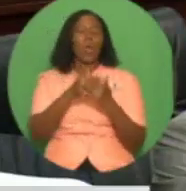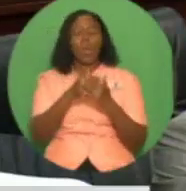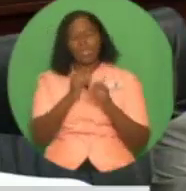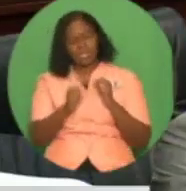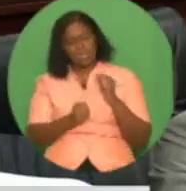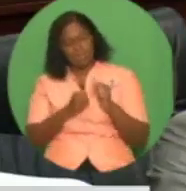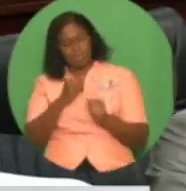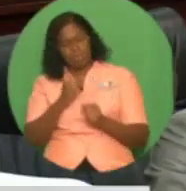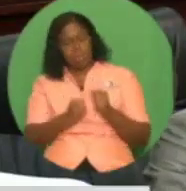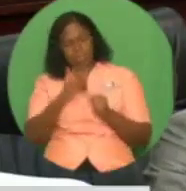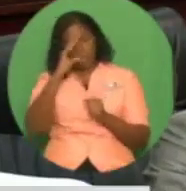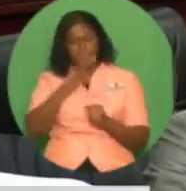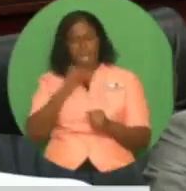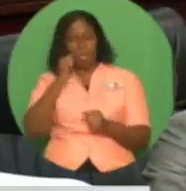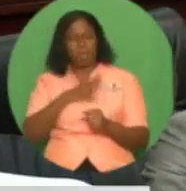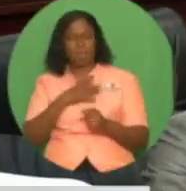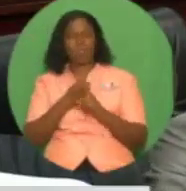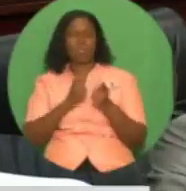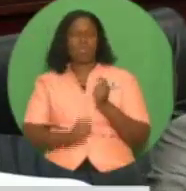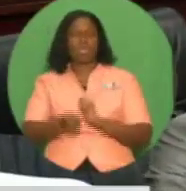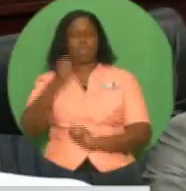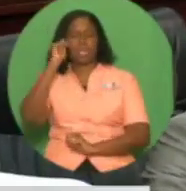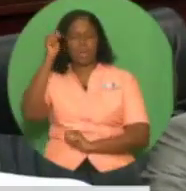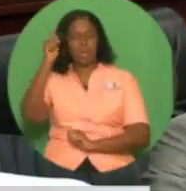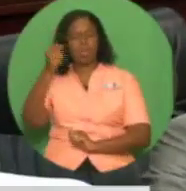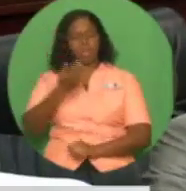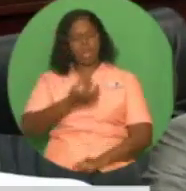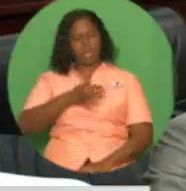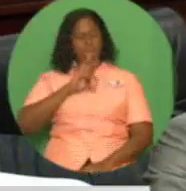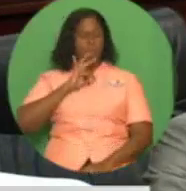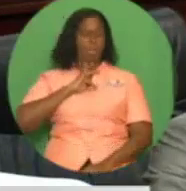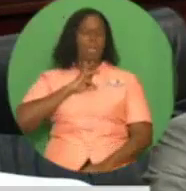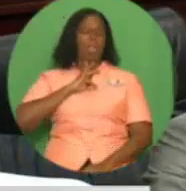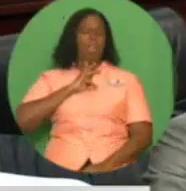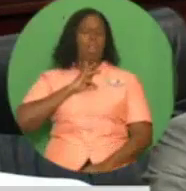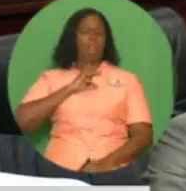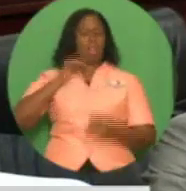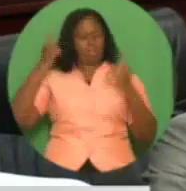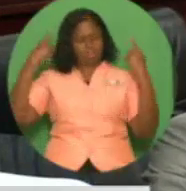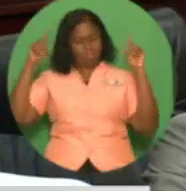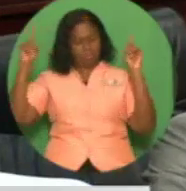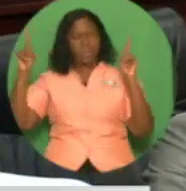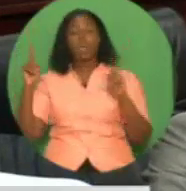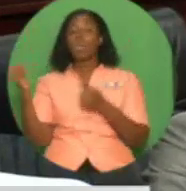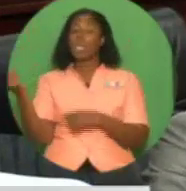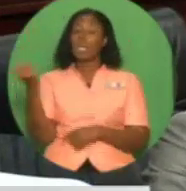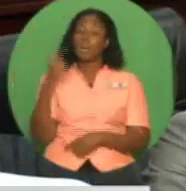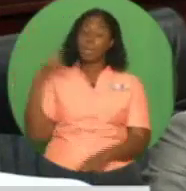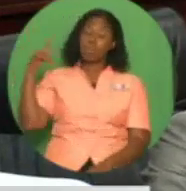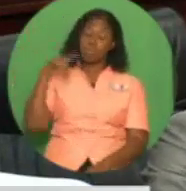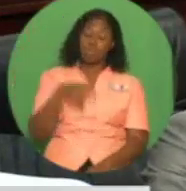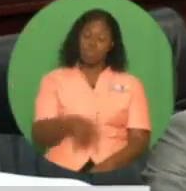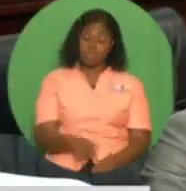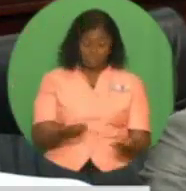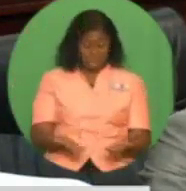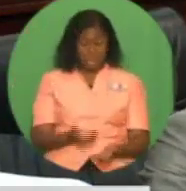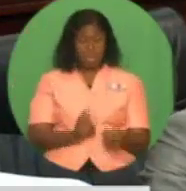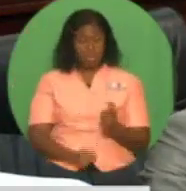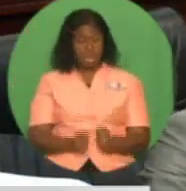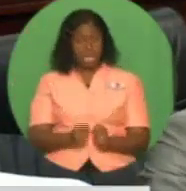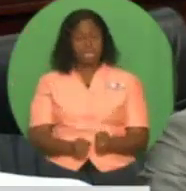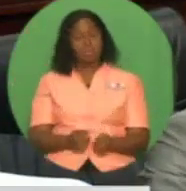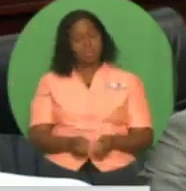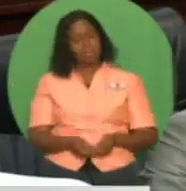at these international events. They have been and will be well rewarded under our reward and incentive program,